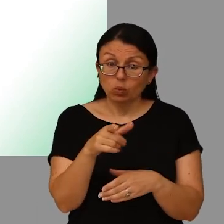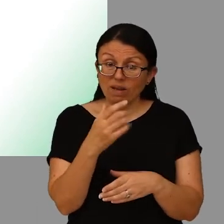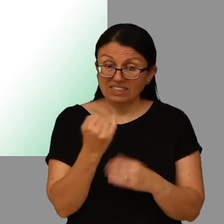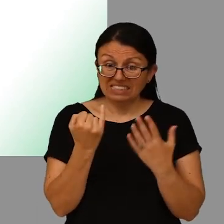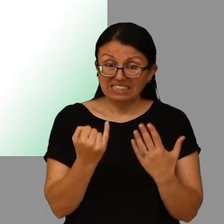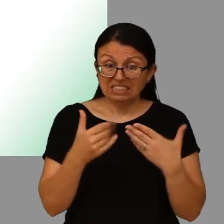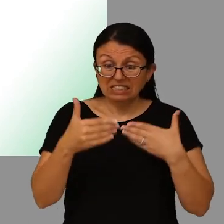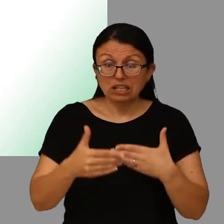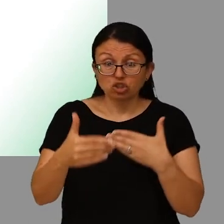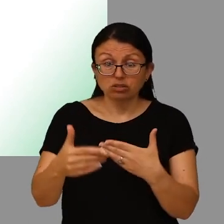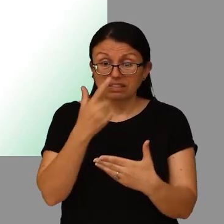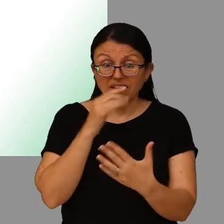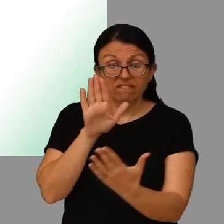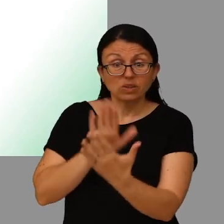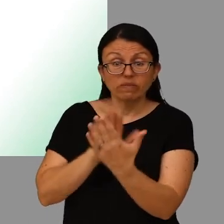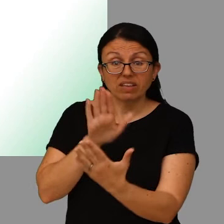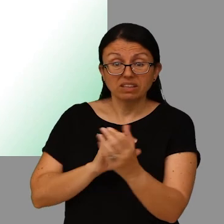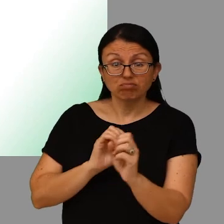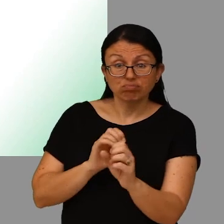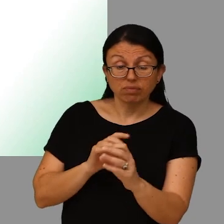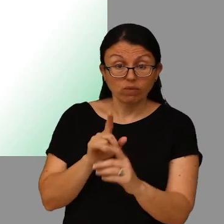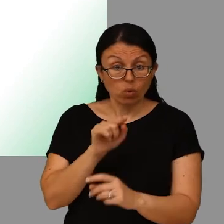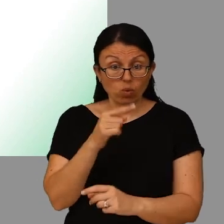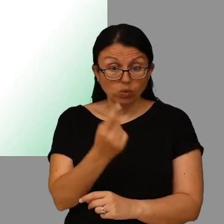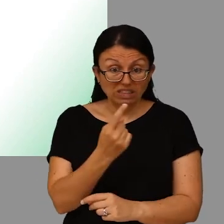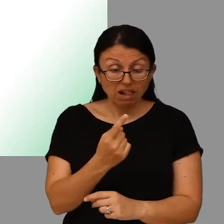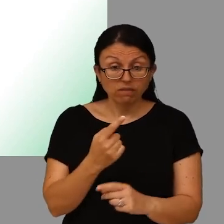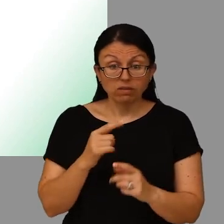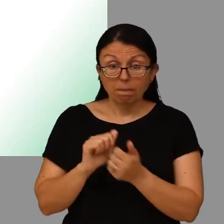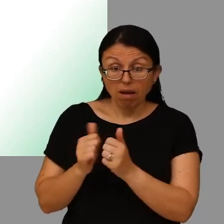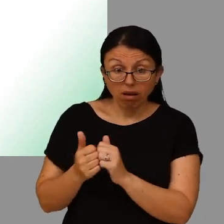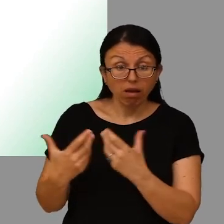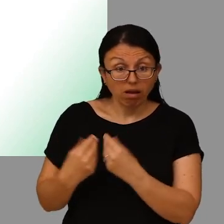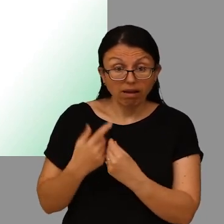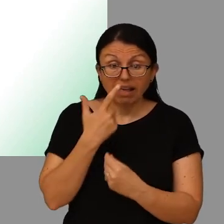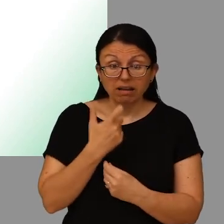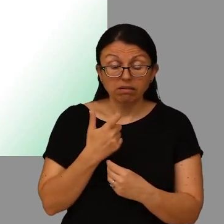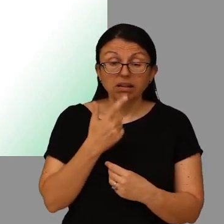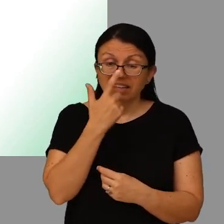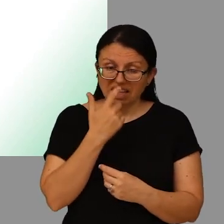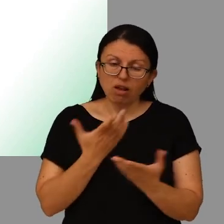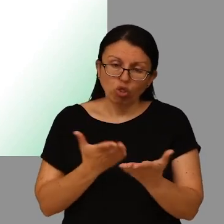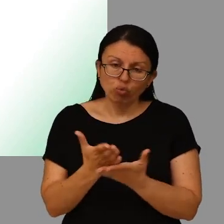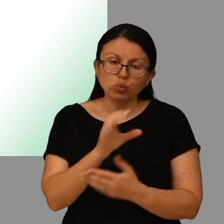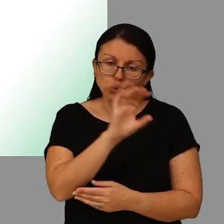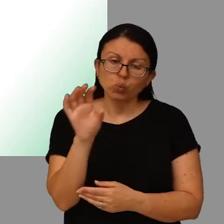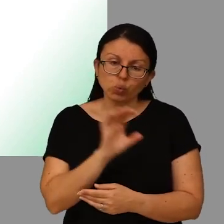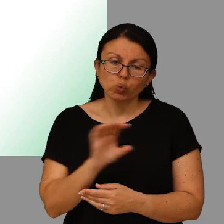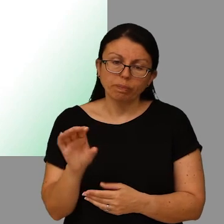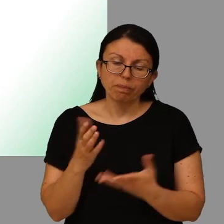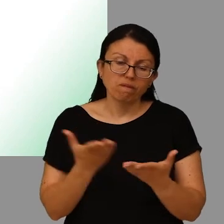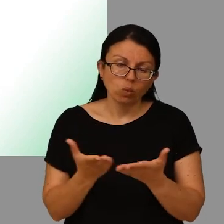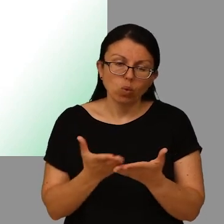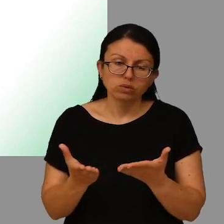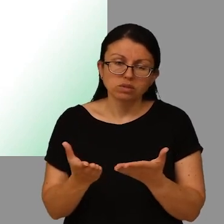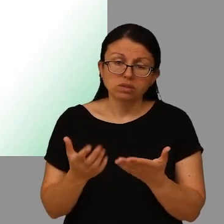to up to six face-to-face sessions for you or your partner. Obviously these would be Zoom sessions at the moment and there are